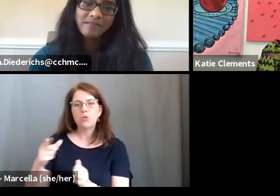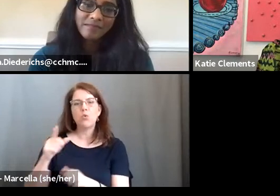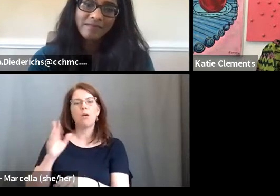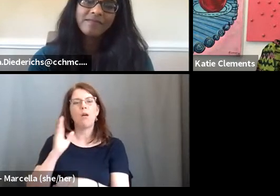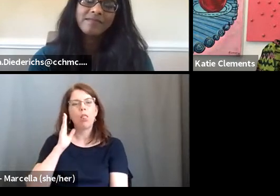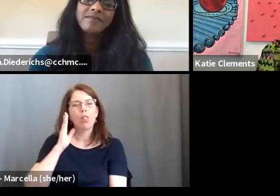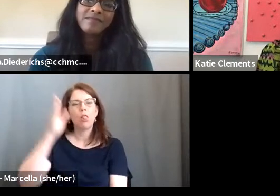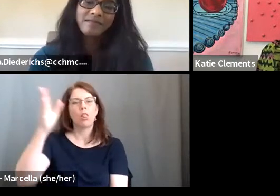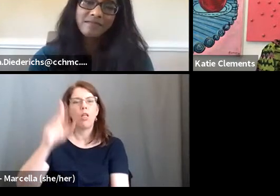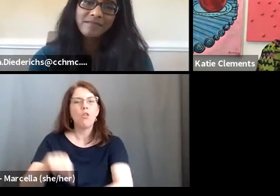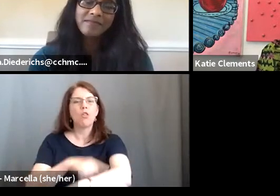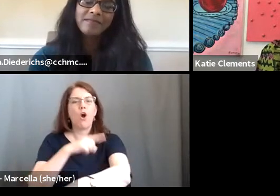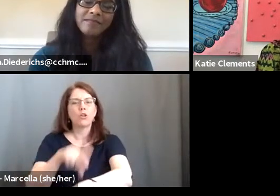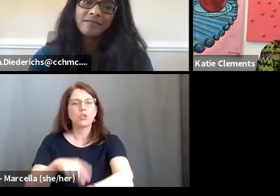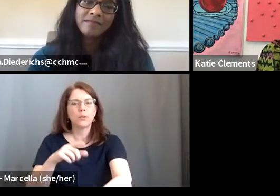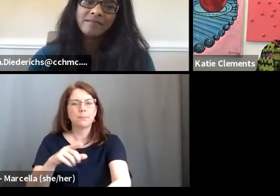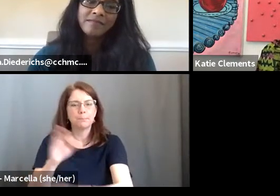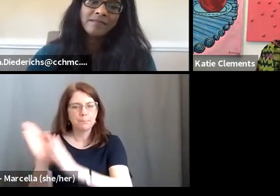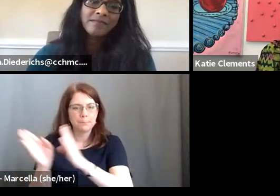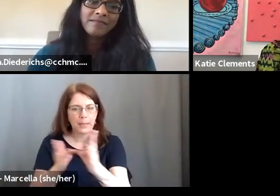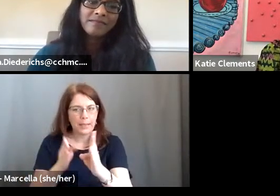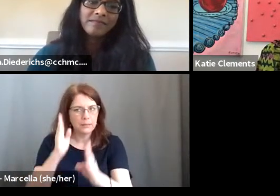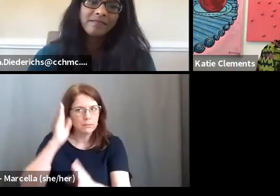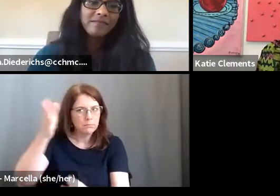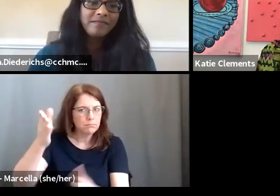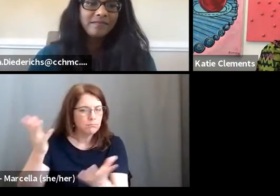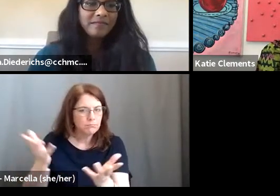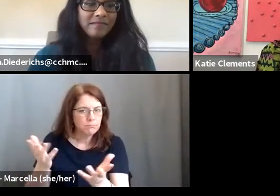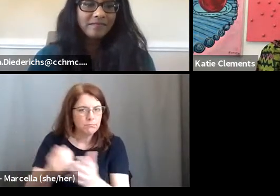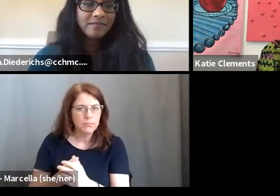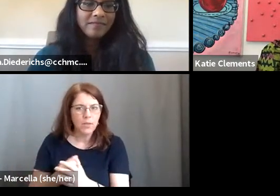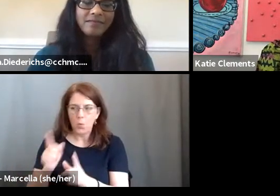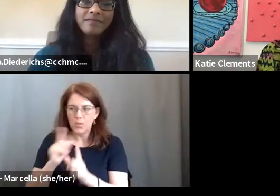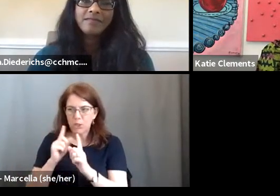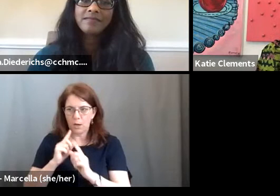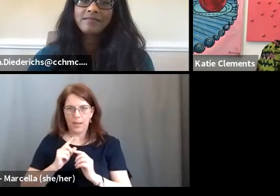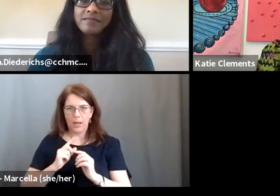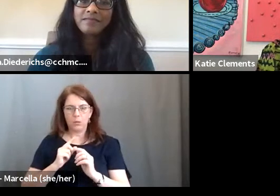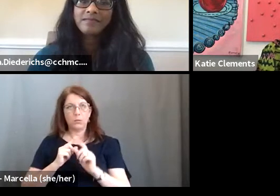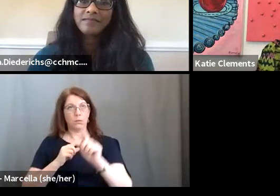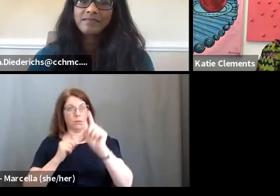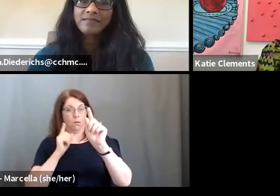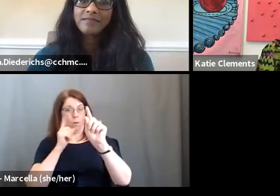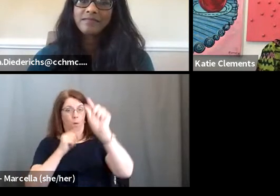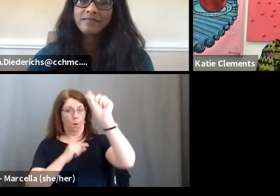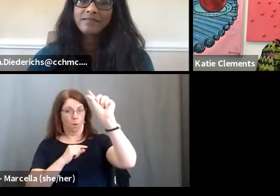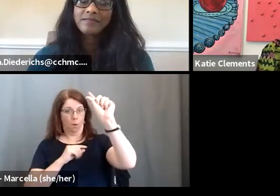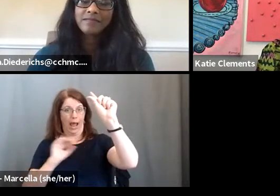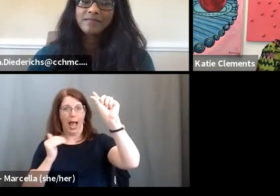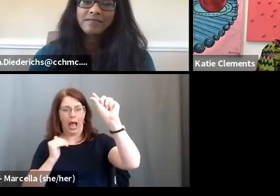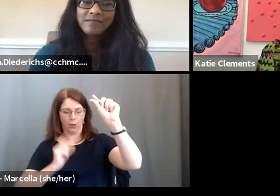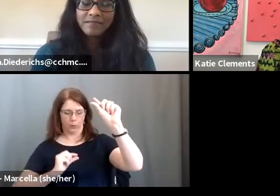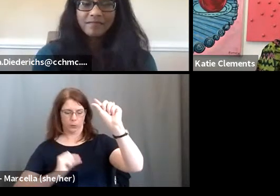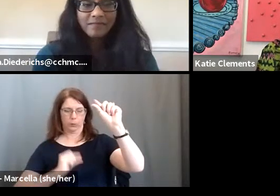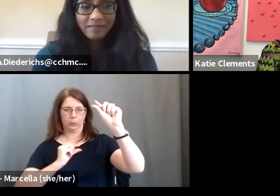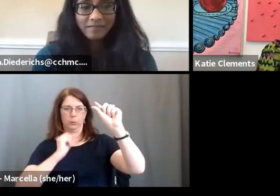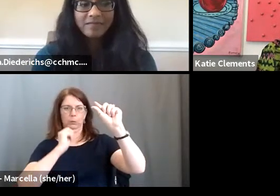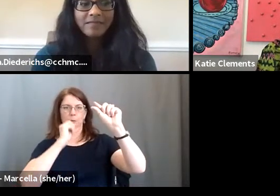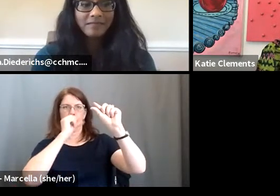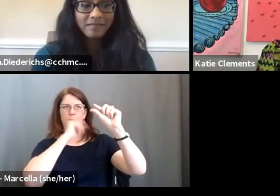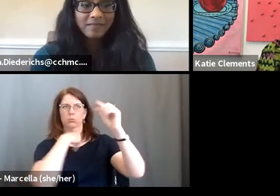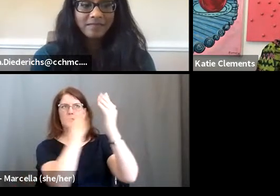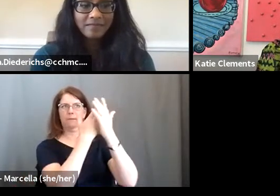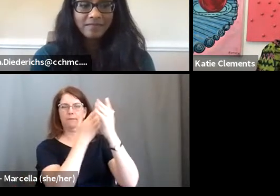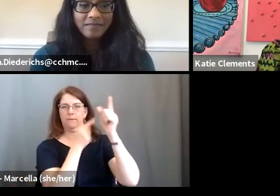plan. Um, we talk about the pieces and parts that they need to do to be able to achieve that.